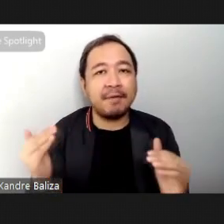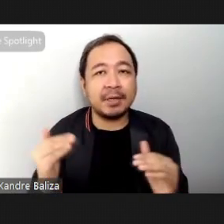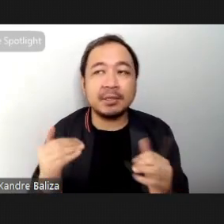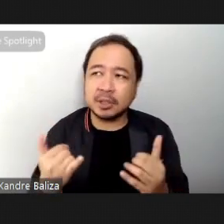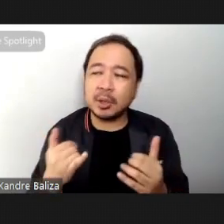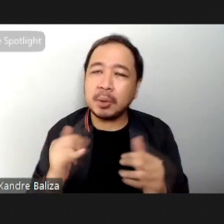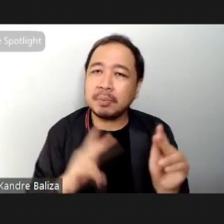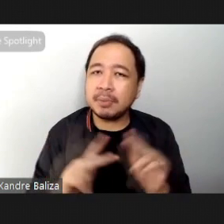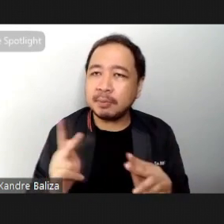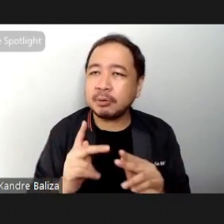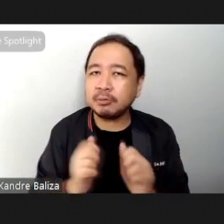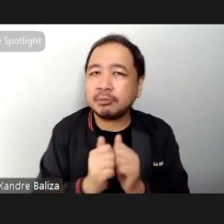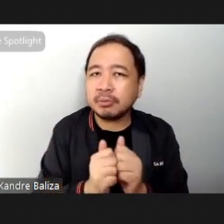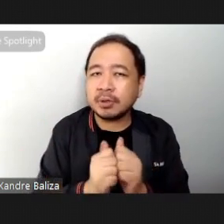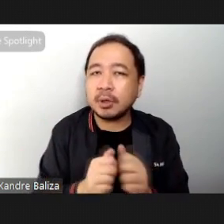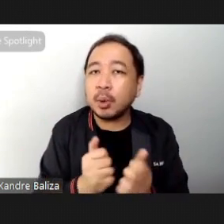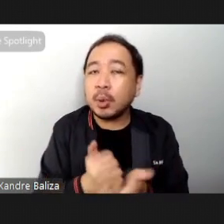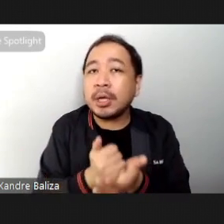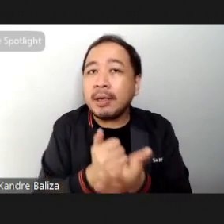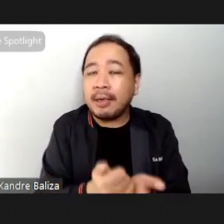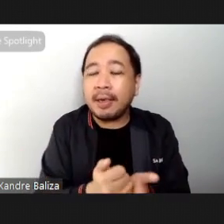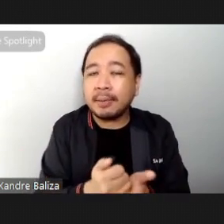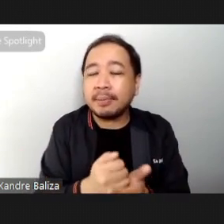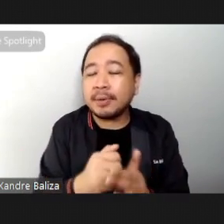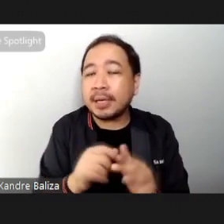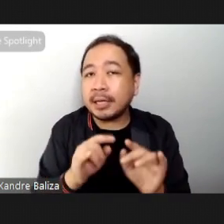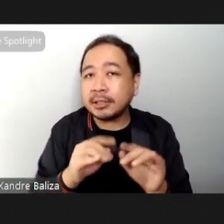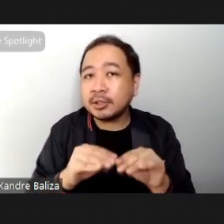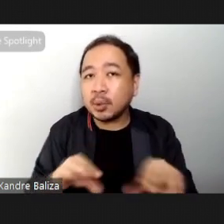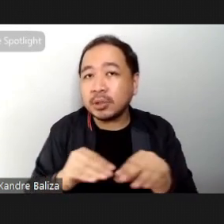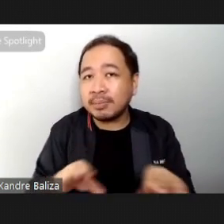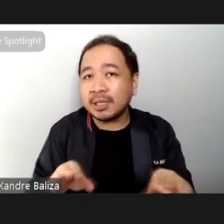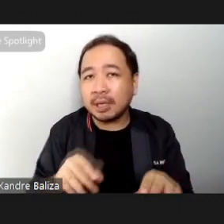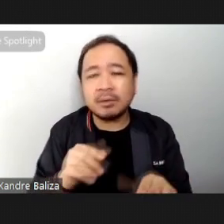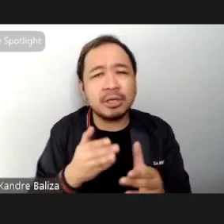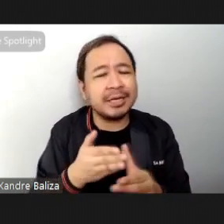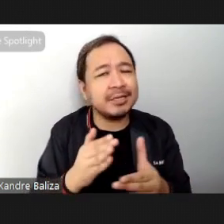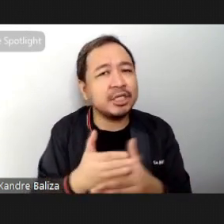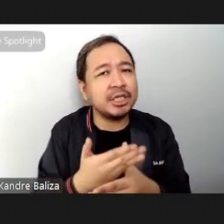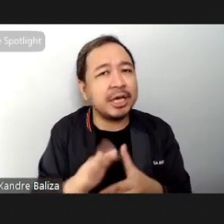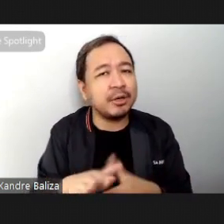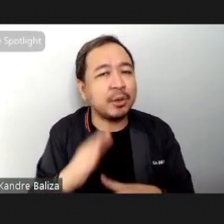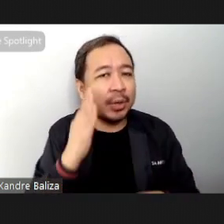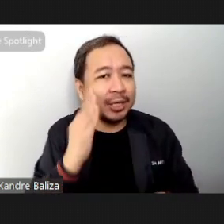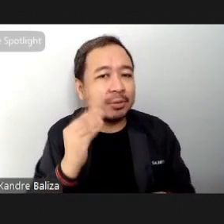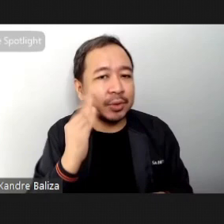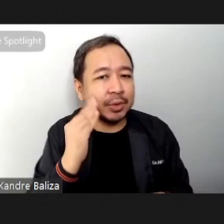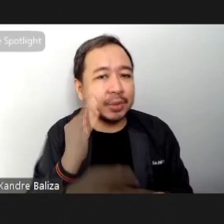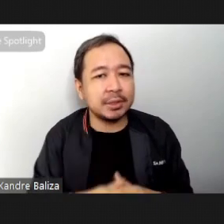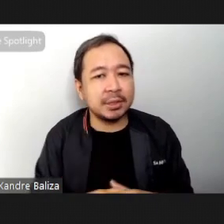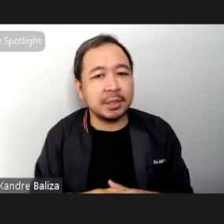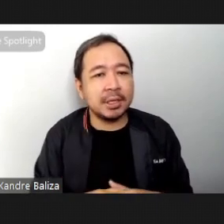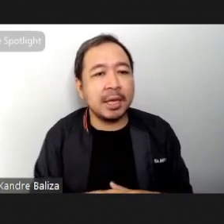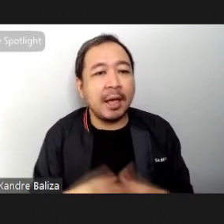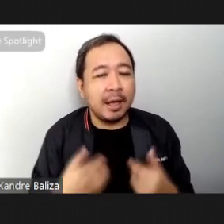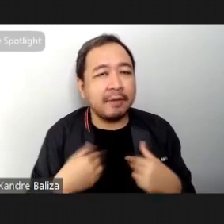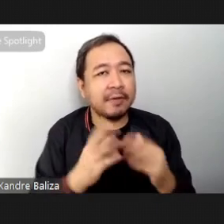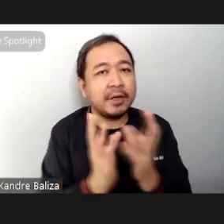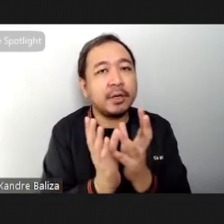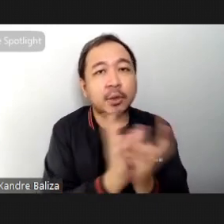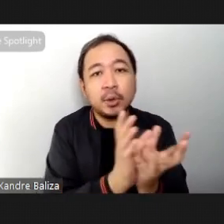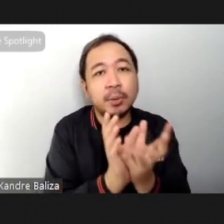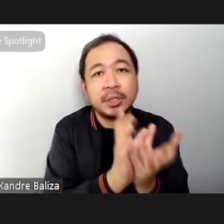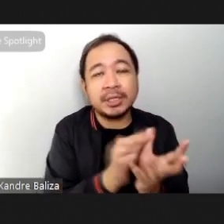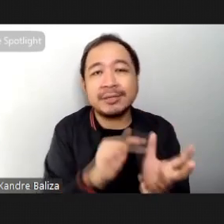help of social media since you can directly share your experiences and we'll discuss this in the succeeding part but we also have a community where we have